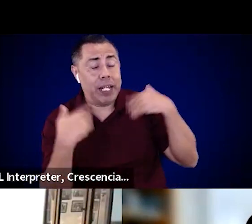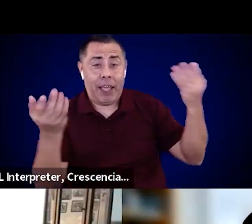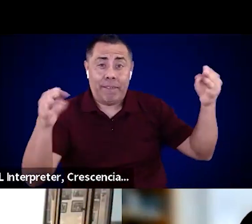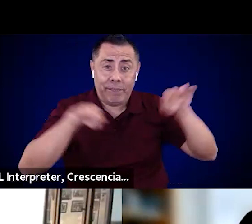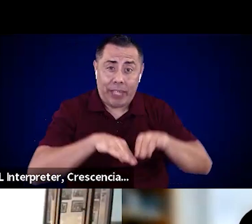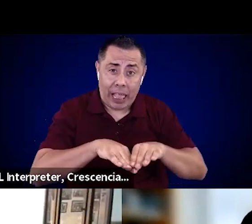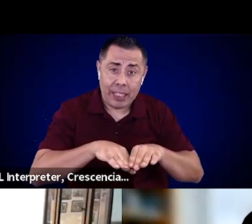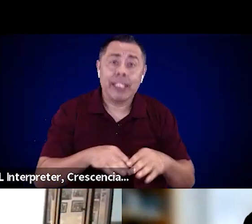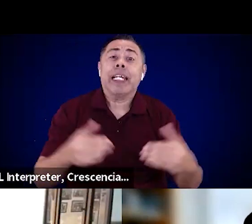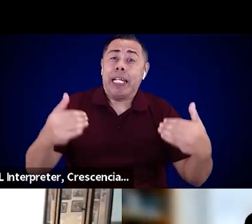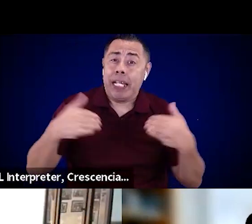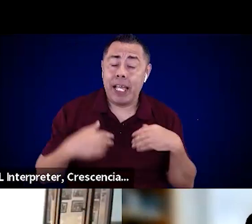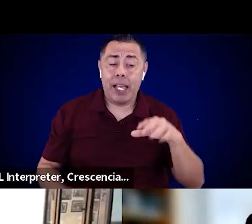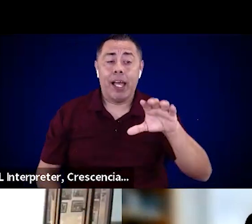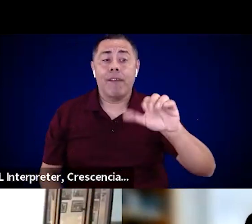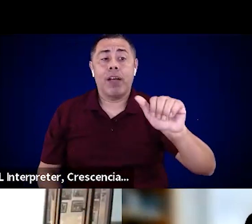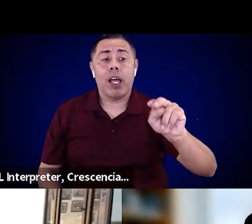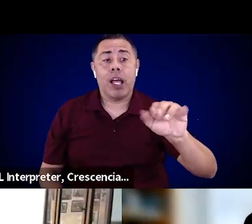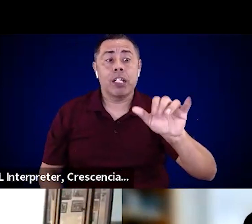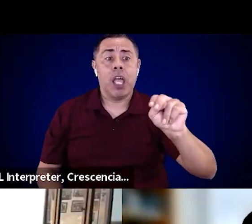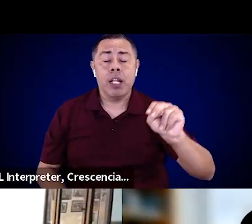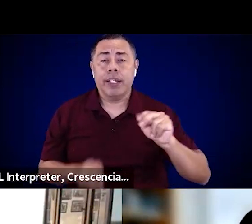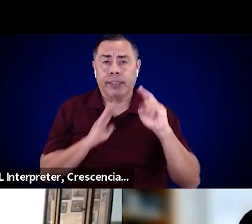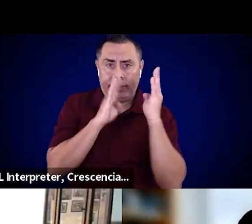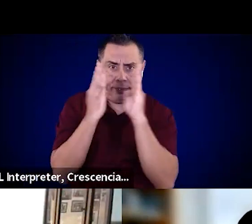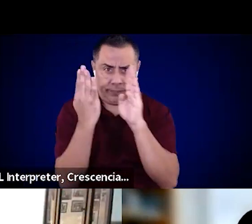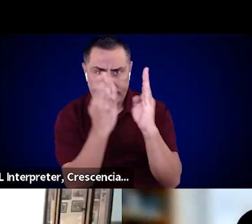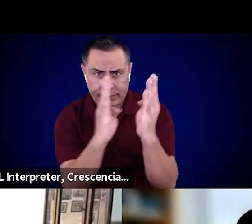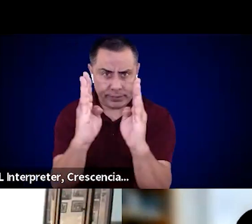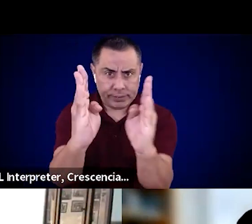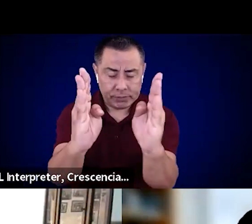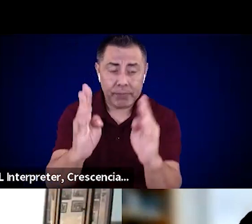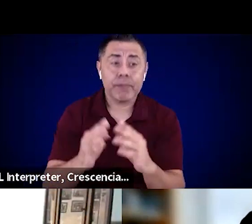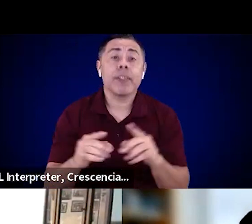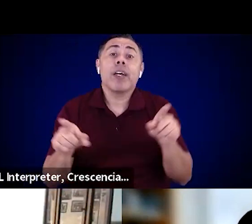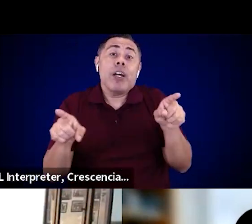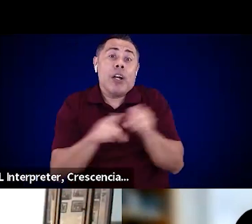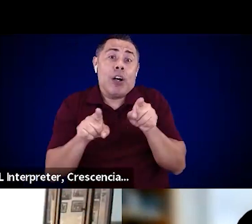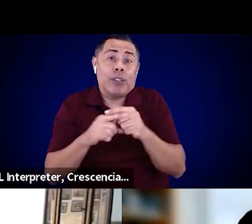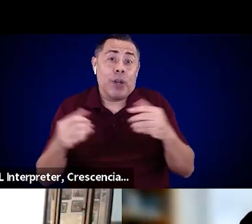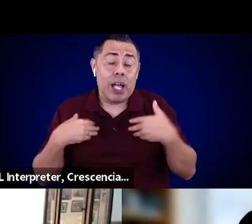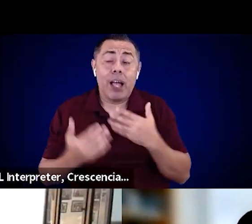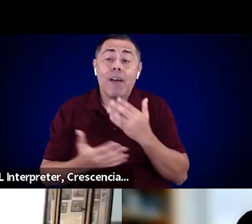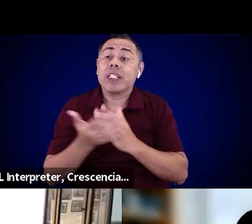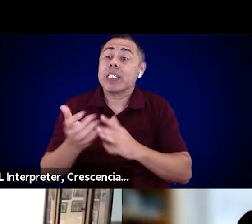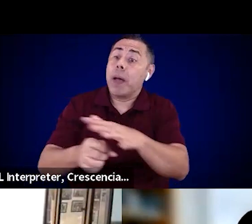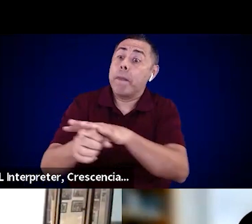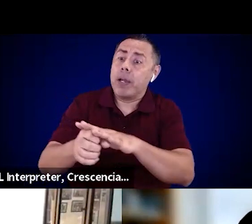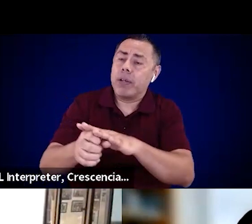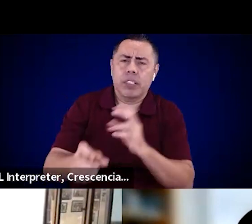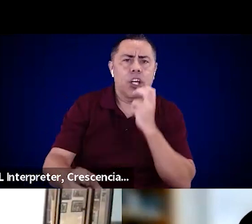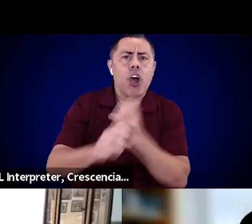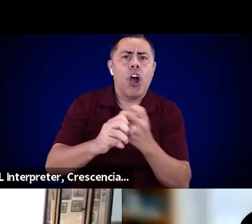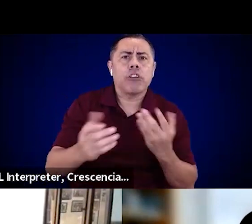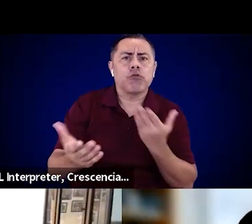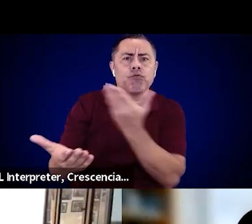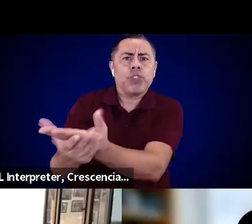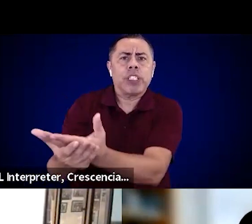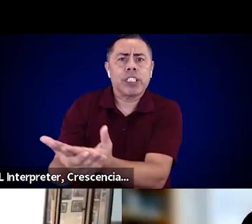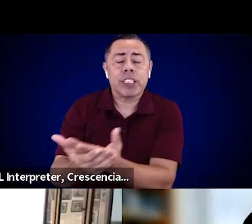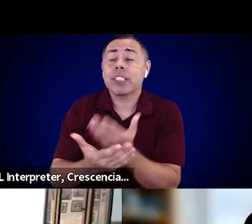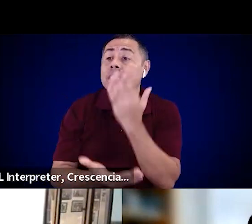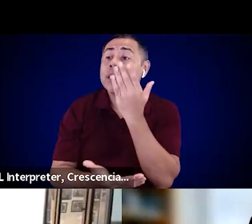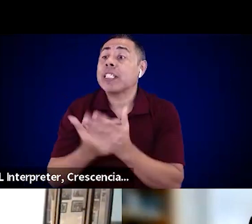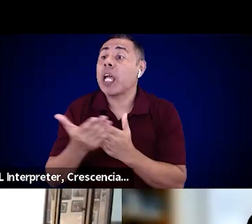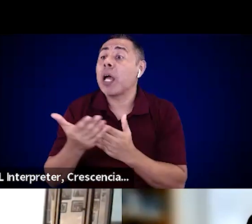that are hard to get to. There are passes that are difficult to navigate day to day, let alone in an emergency